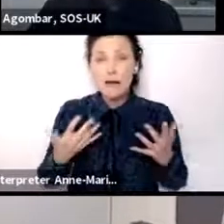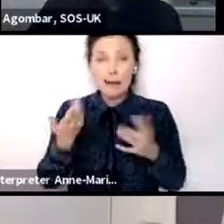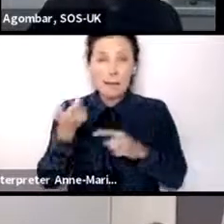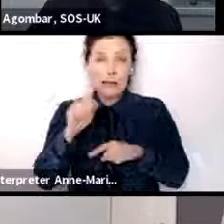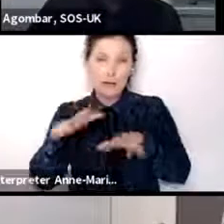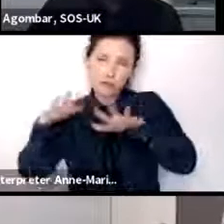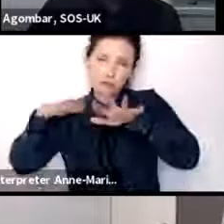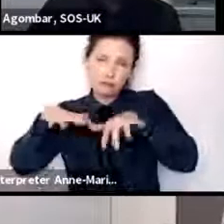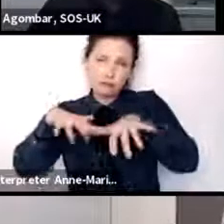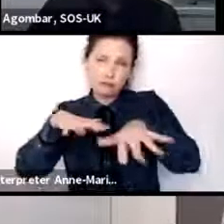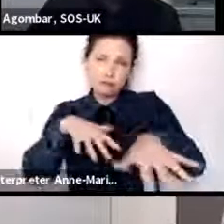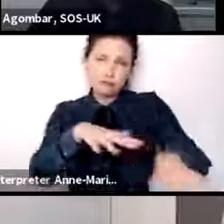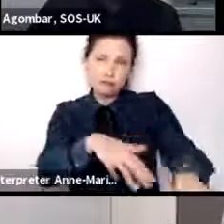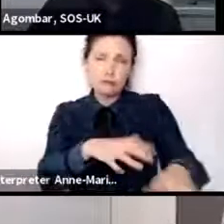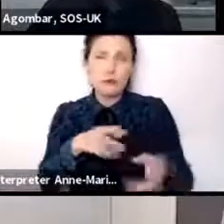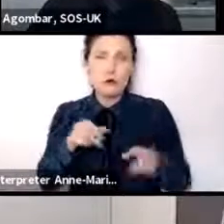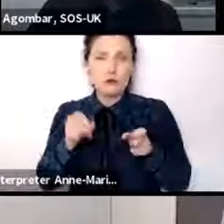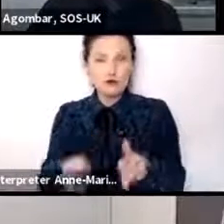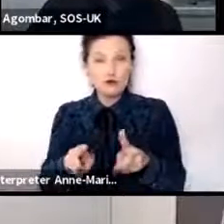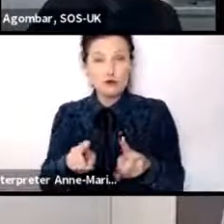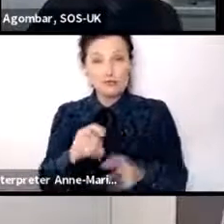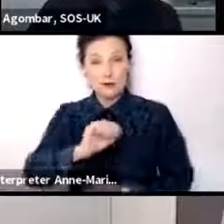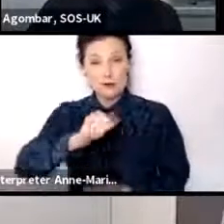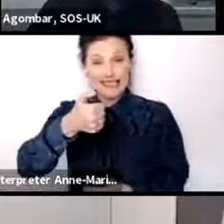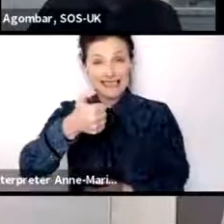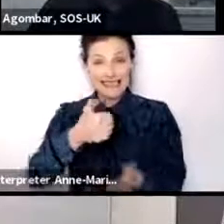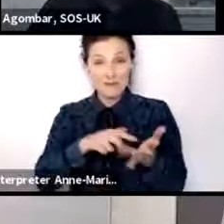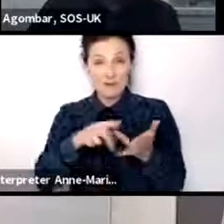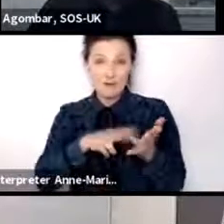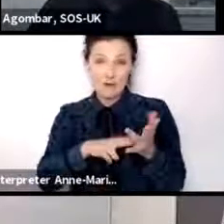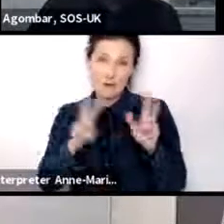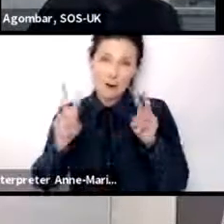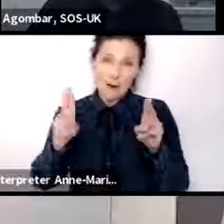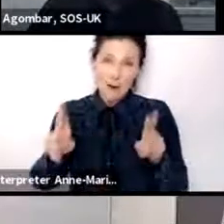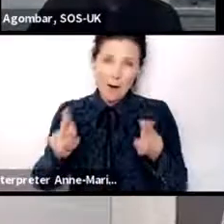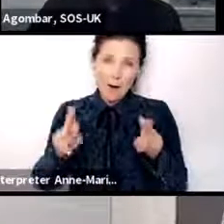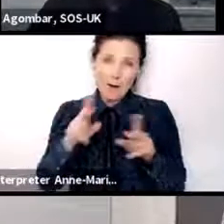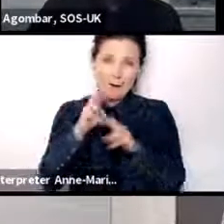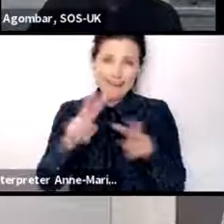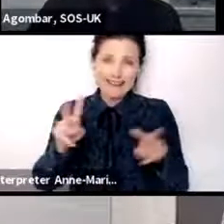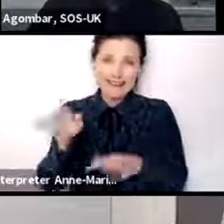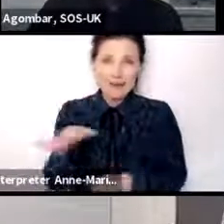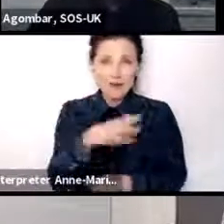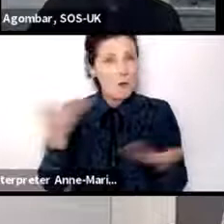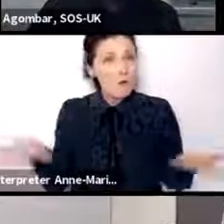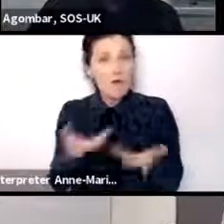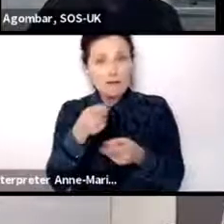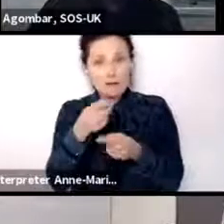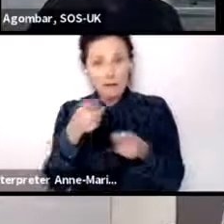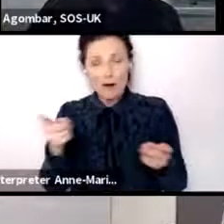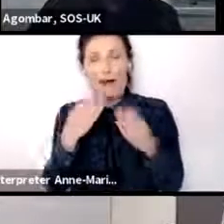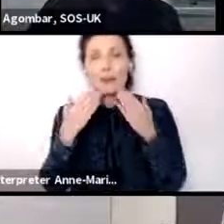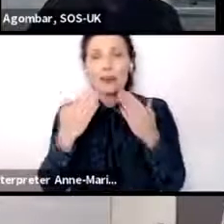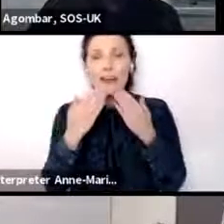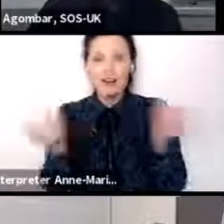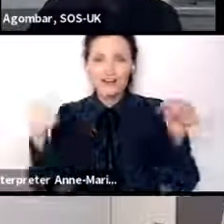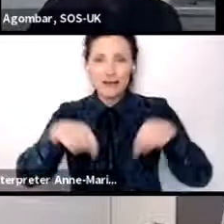on the 6th of November. So hopefully see you all there, wherever you are, and thank you so much for coming tonight. Thanks, everybody.